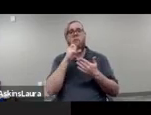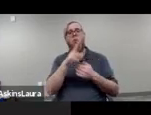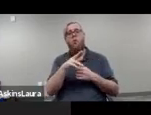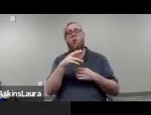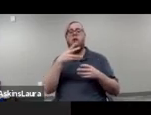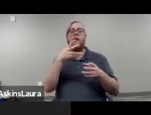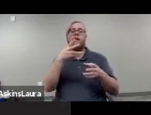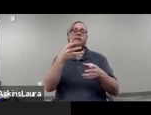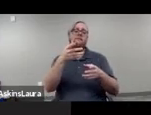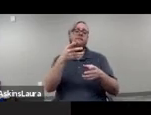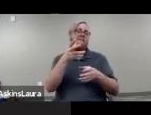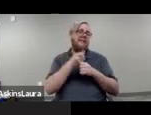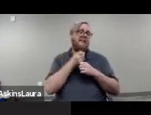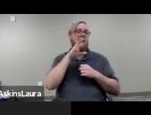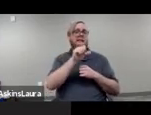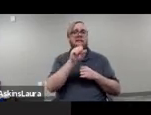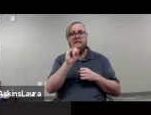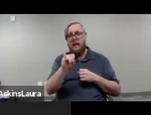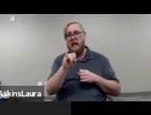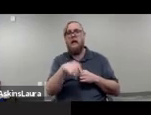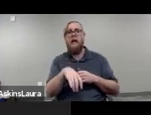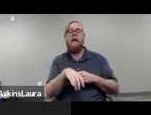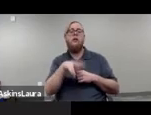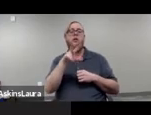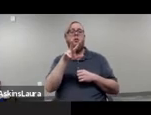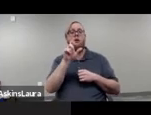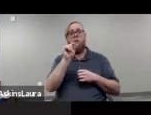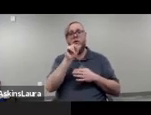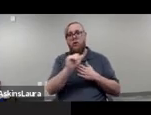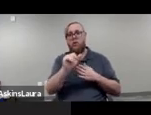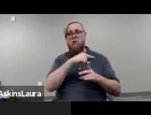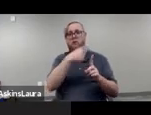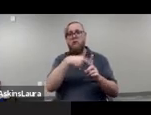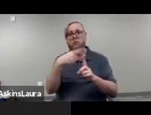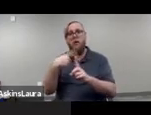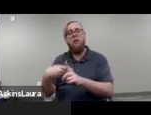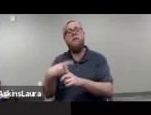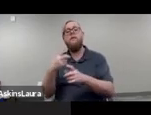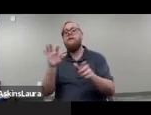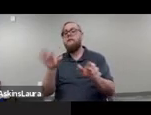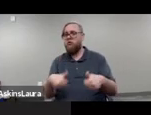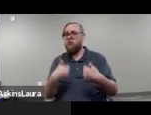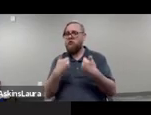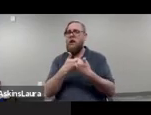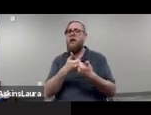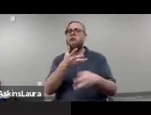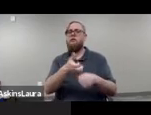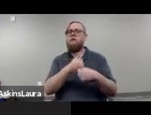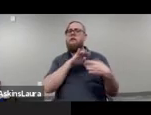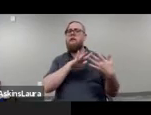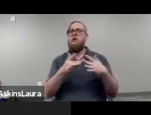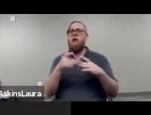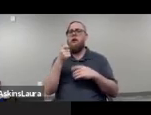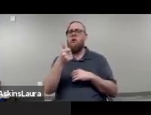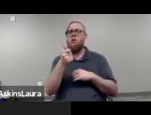SSI and $920 a month it's probably really challenging to be able to get internet in your own home even to add an affordable